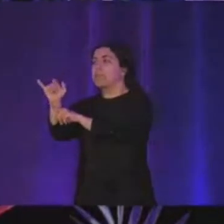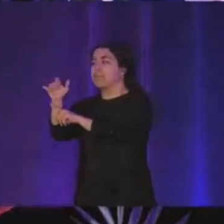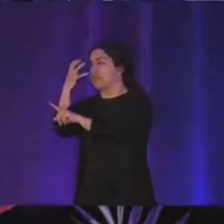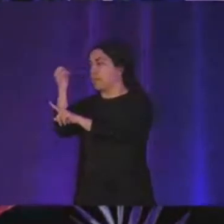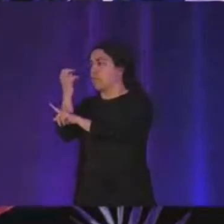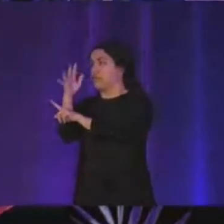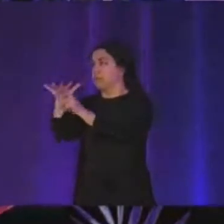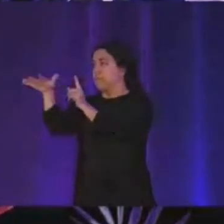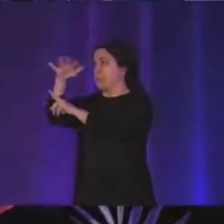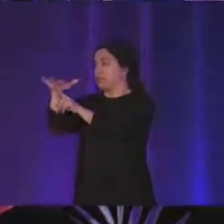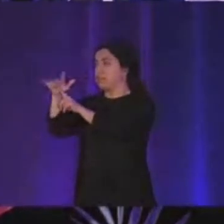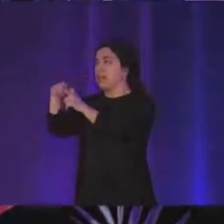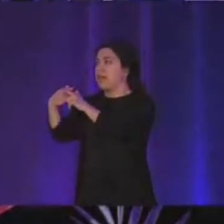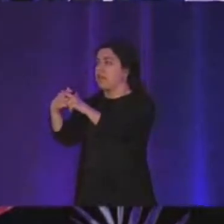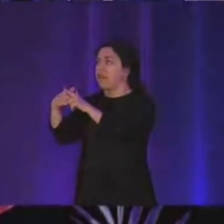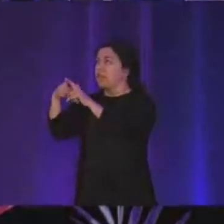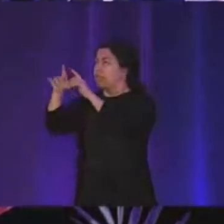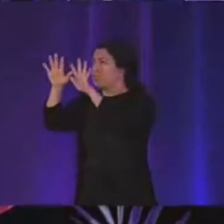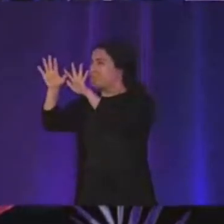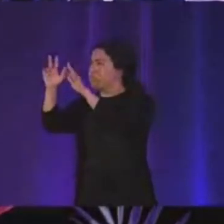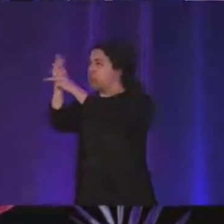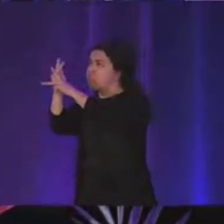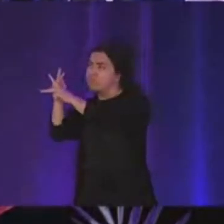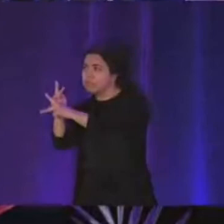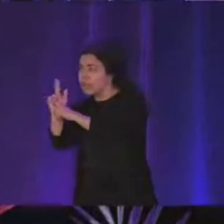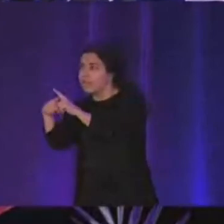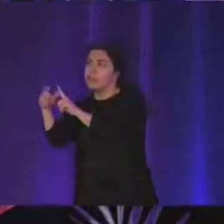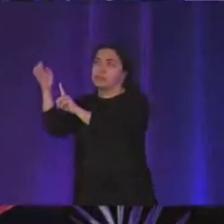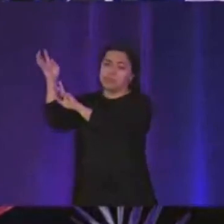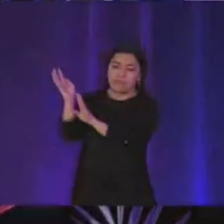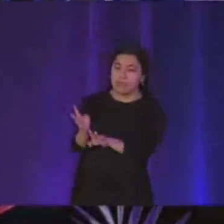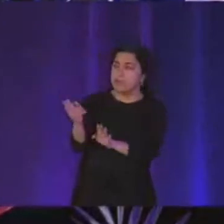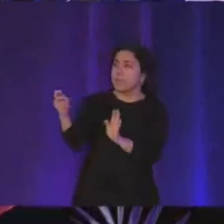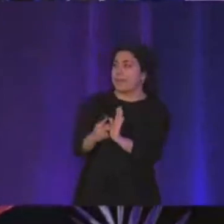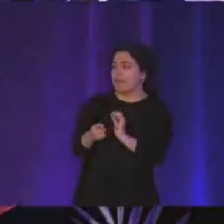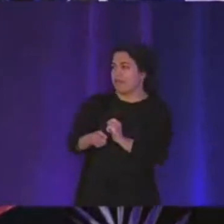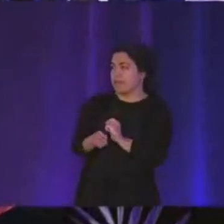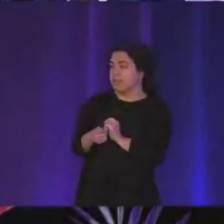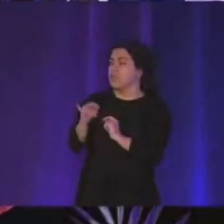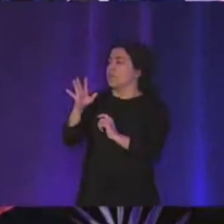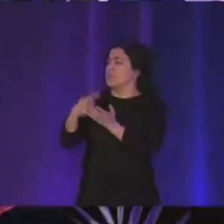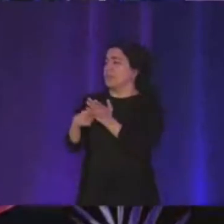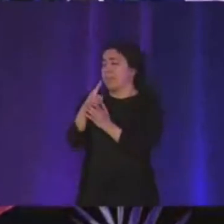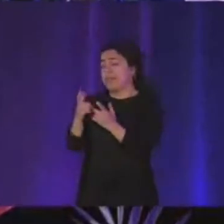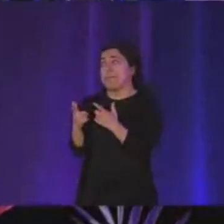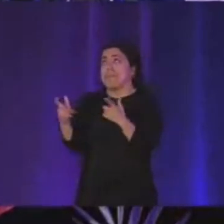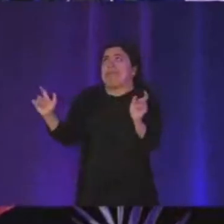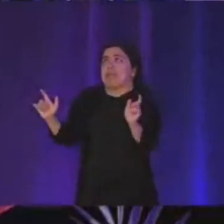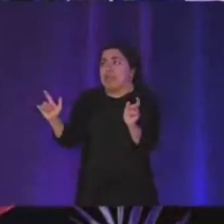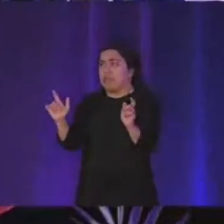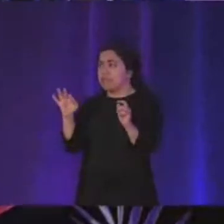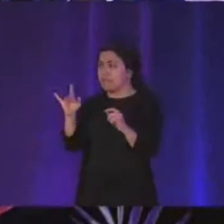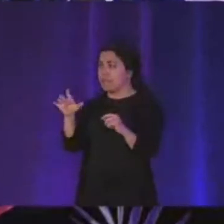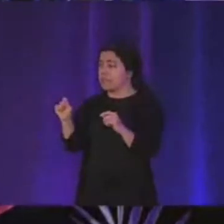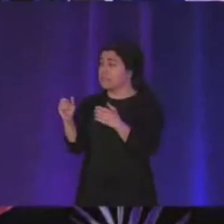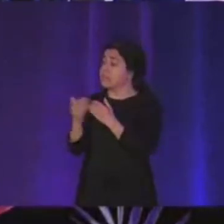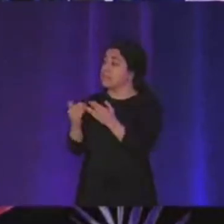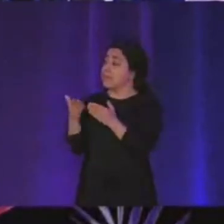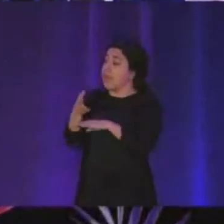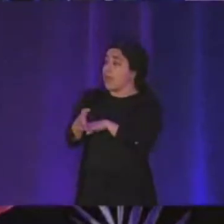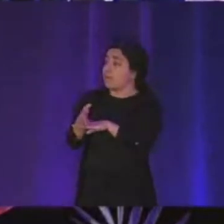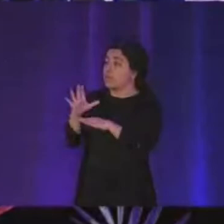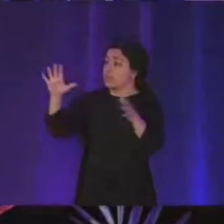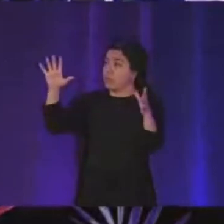and then you send it back and so as i mentioned here like we're talking about like pretty big files even with after compression and so